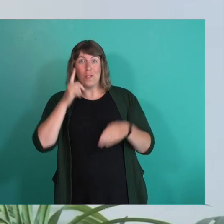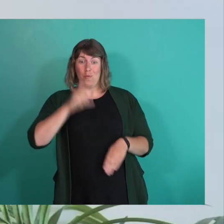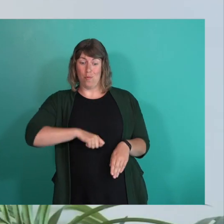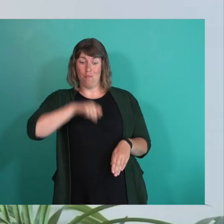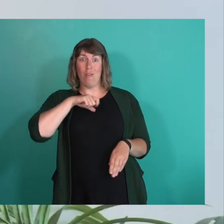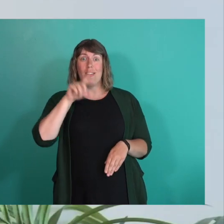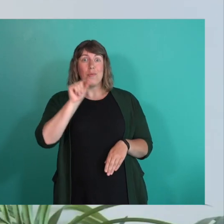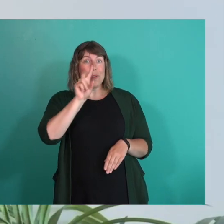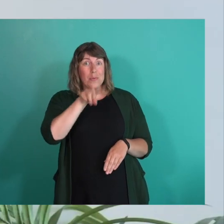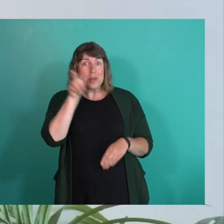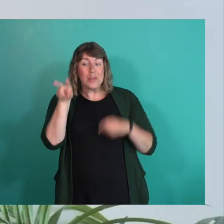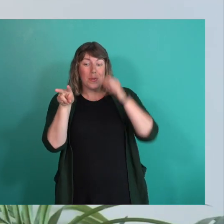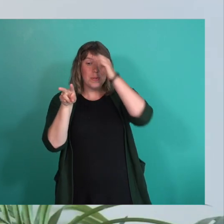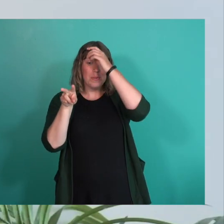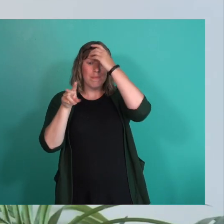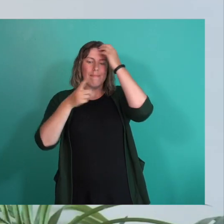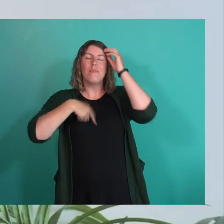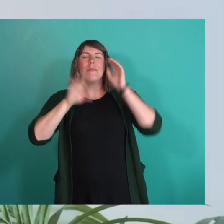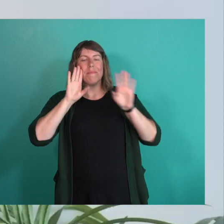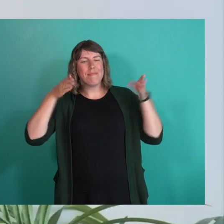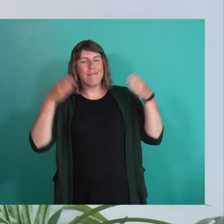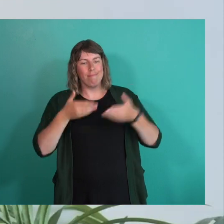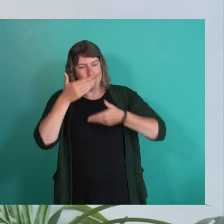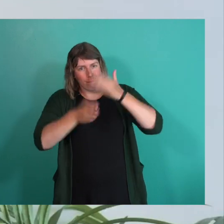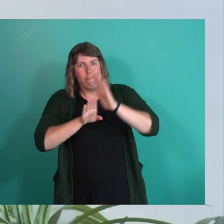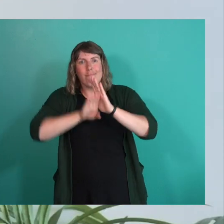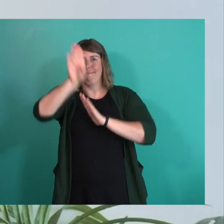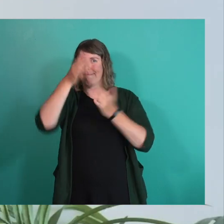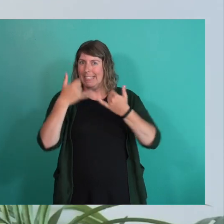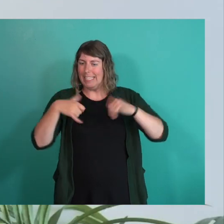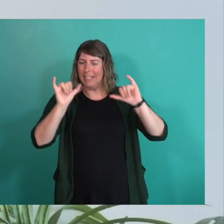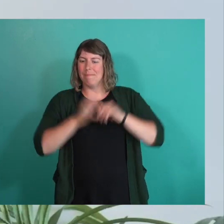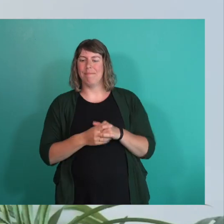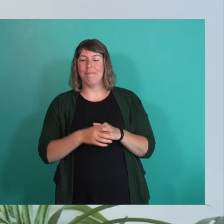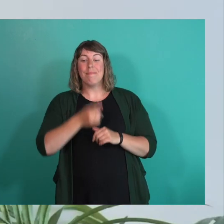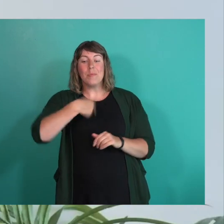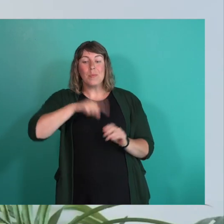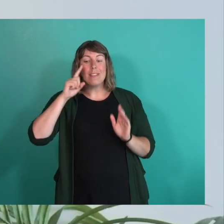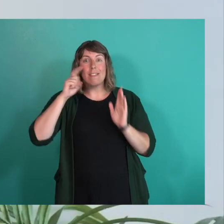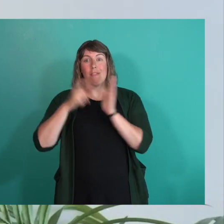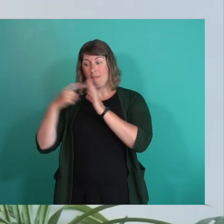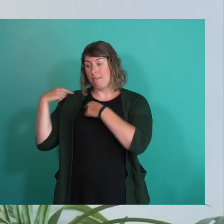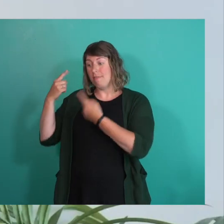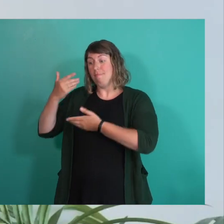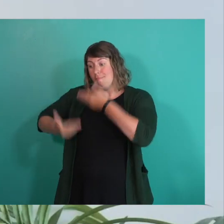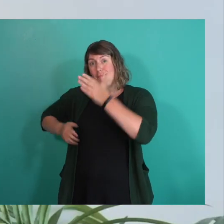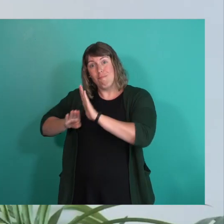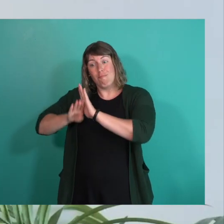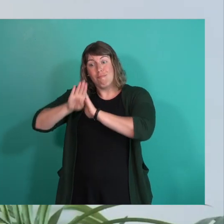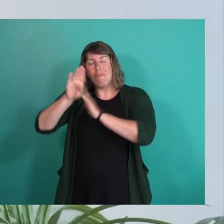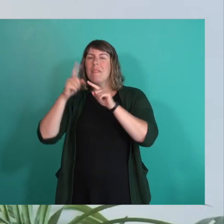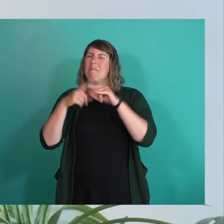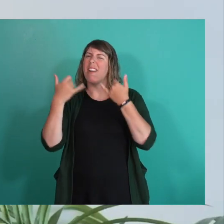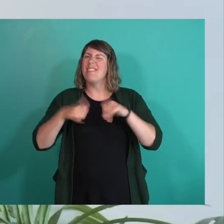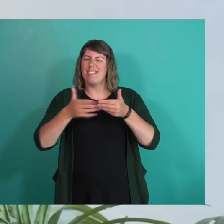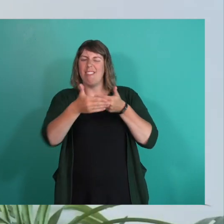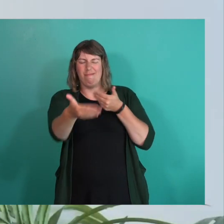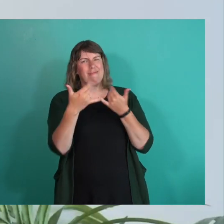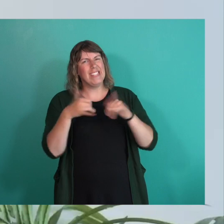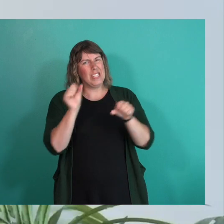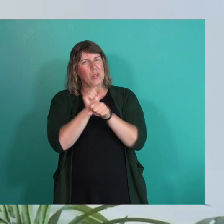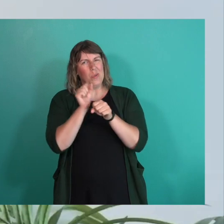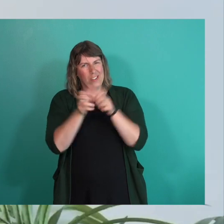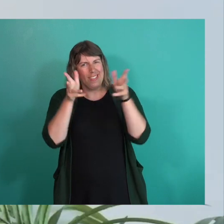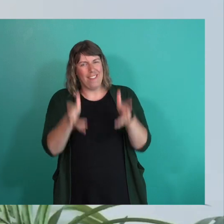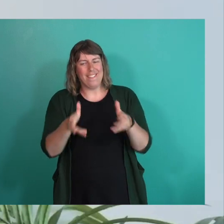2022 is to keep creating progress. We acknowledge how far we've come as a society, but we recognise there's still much